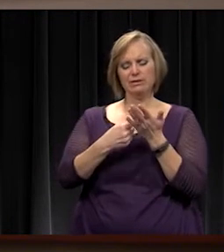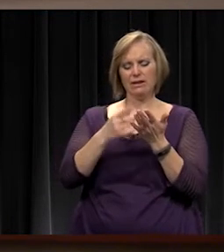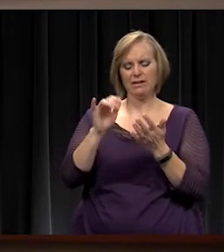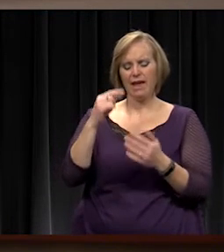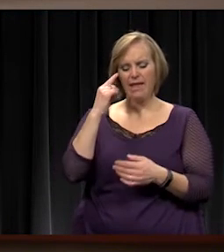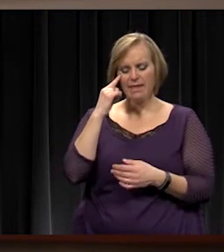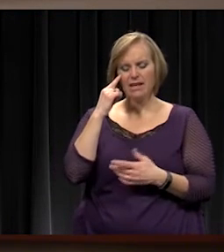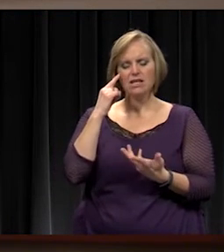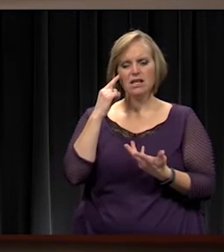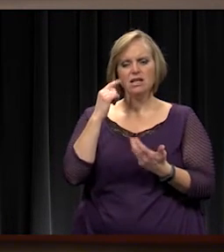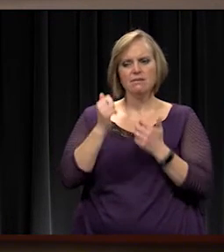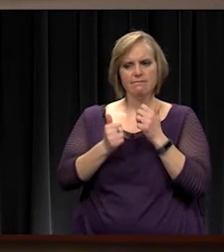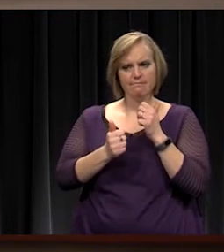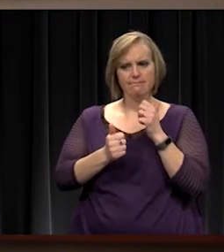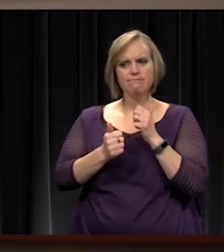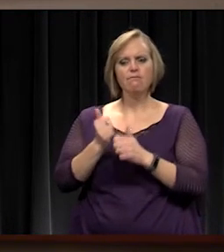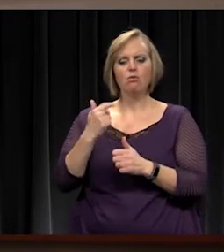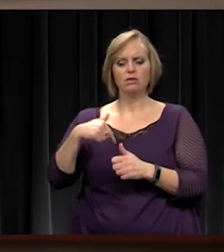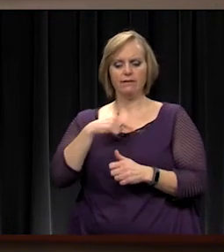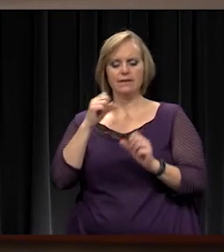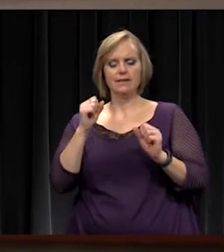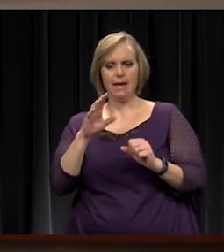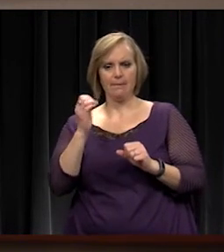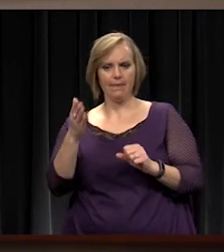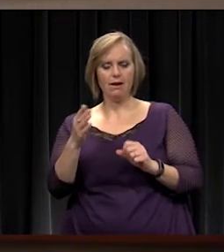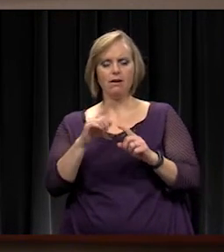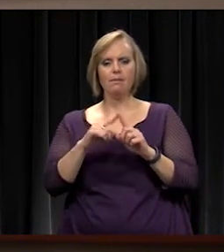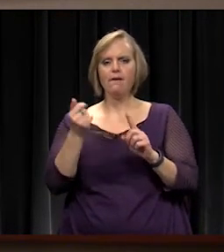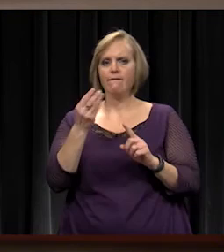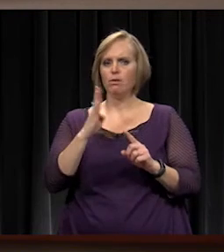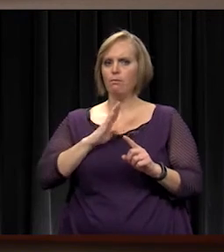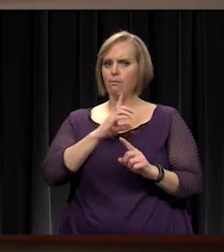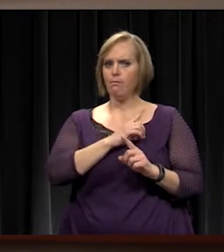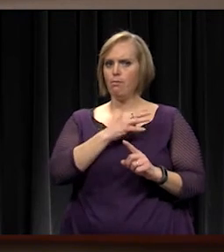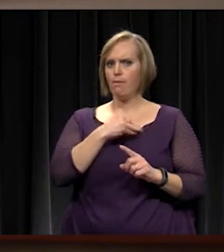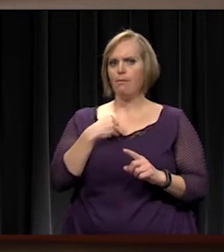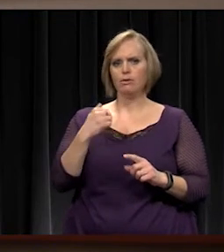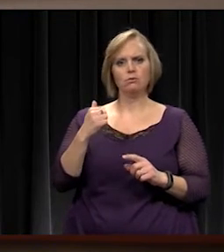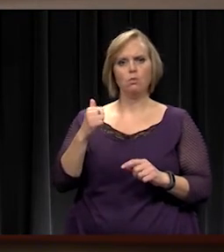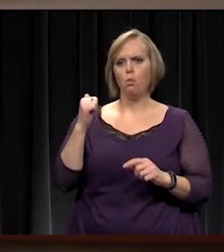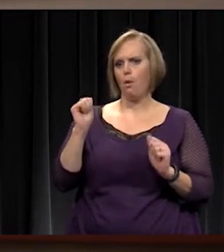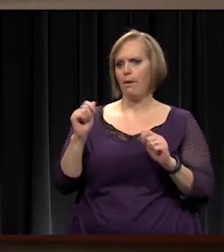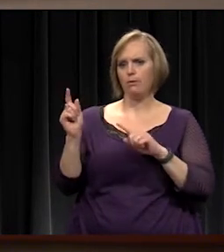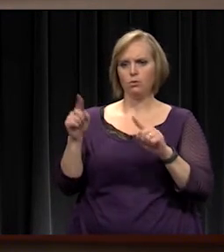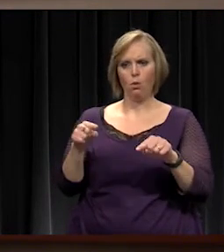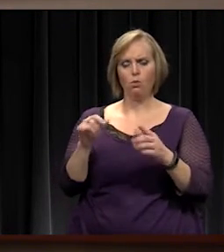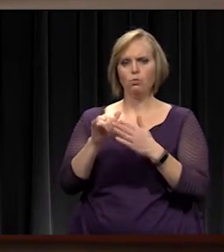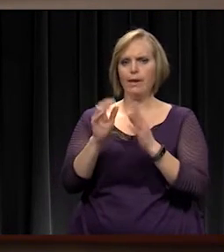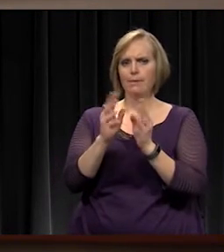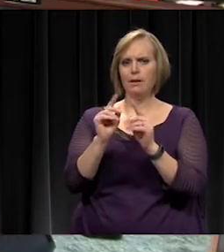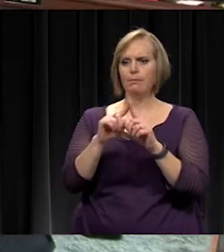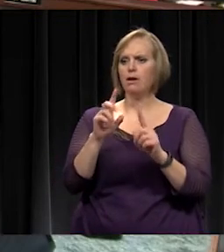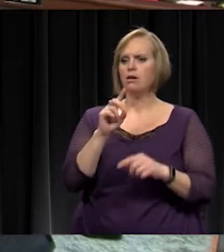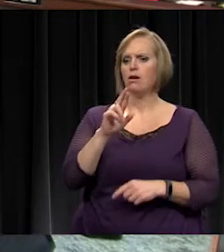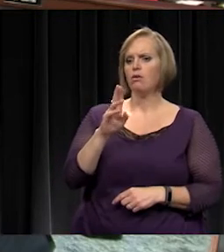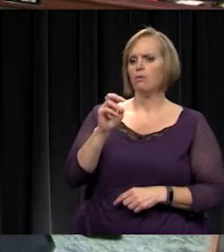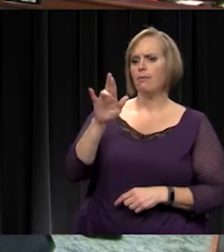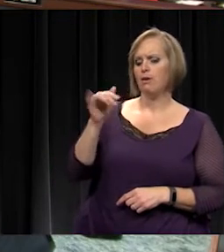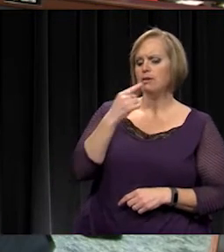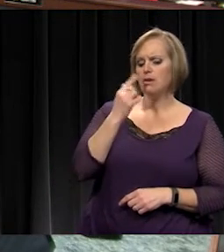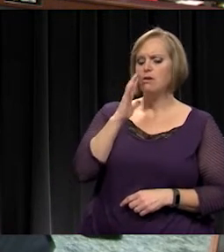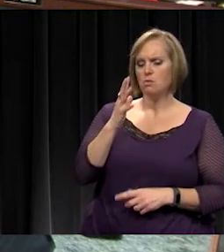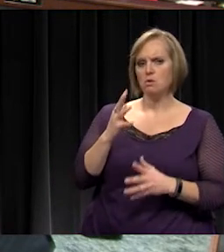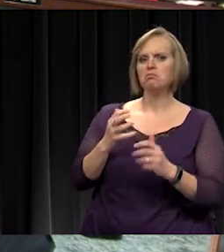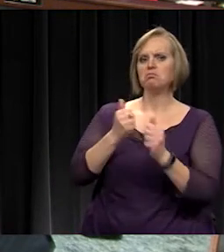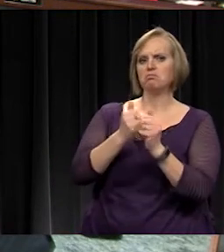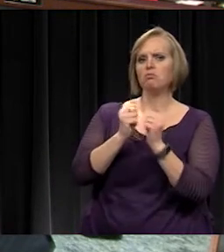of us can be there. But there will be a couple of board members that won't be able to attend that. But Dr. Berry said he'll get us caught up for